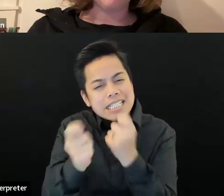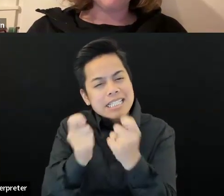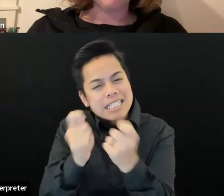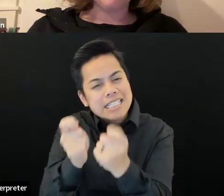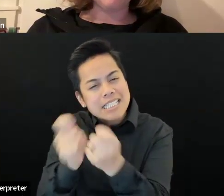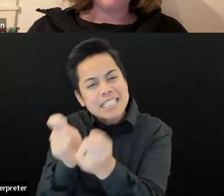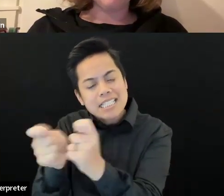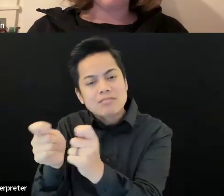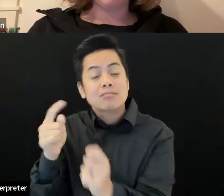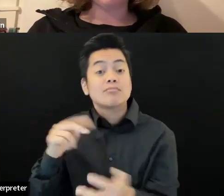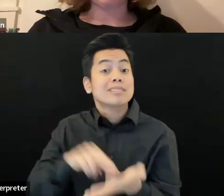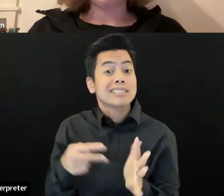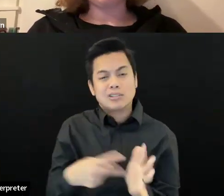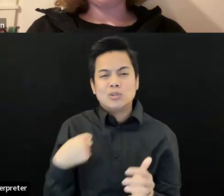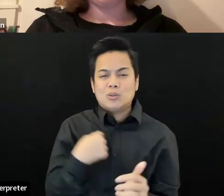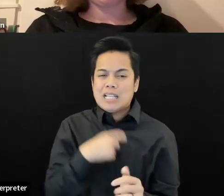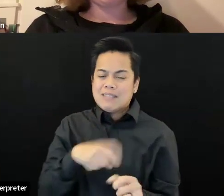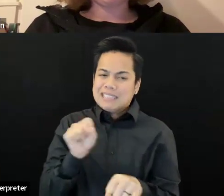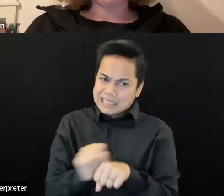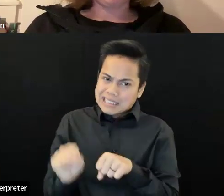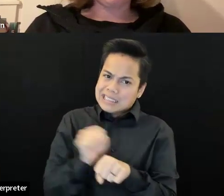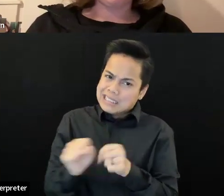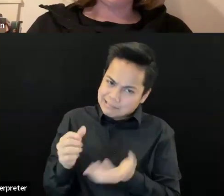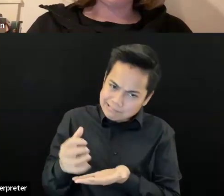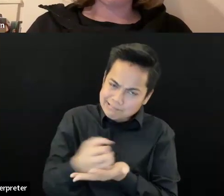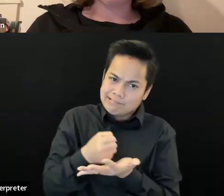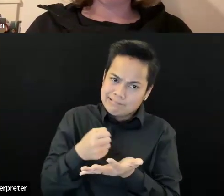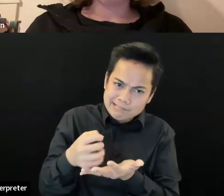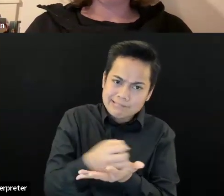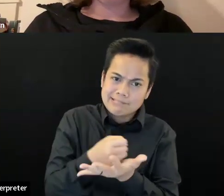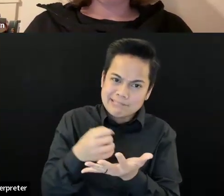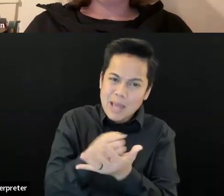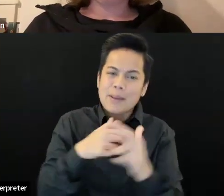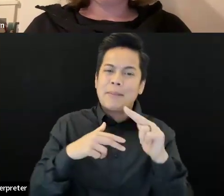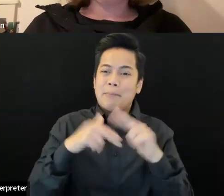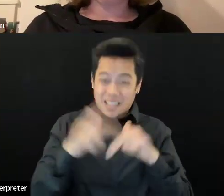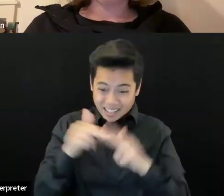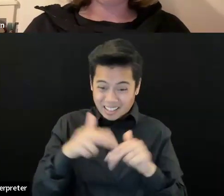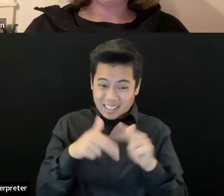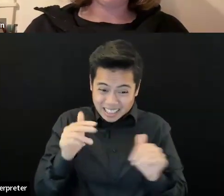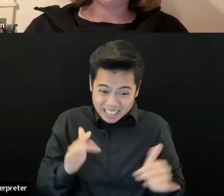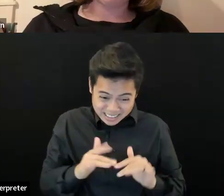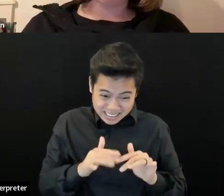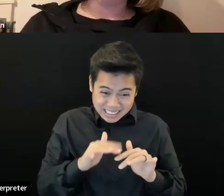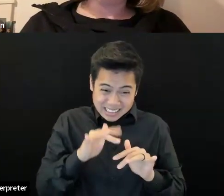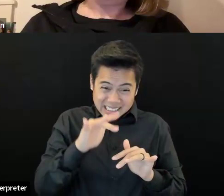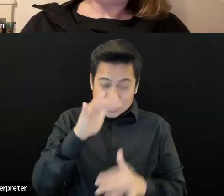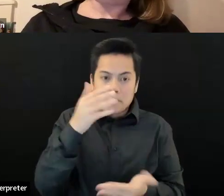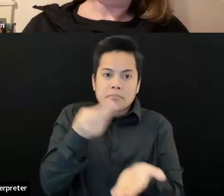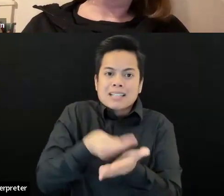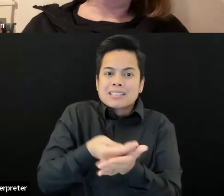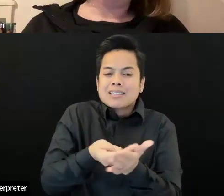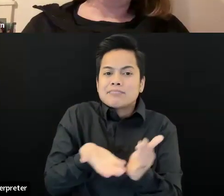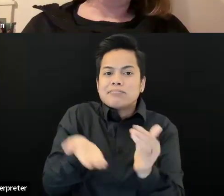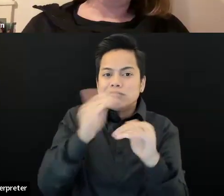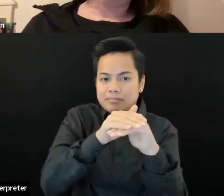start building up that fundraising. Um, and even as it is right now, for example, we have put in and are really fighting